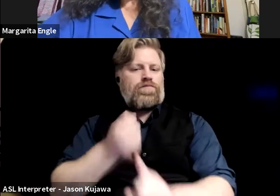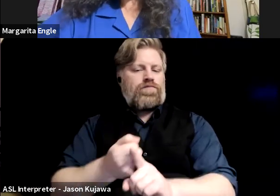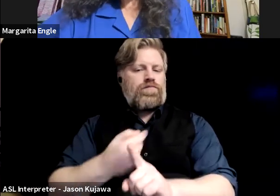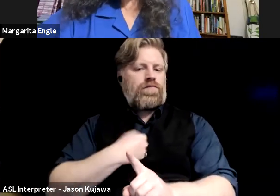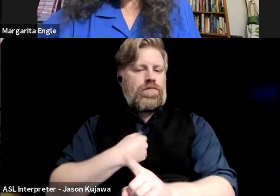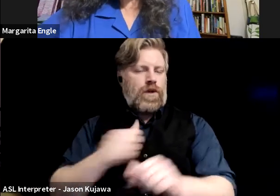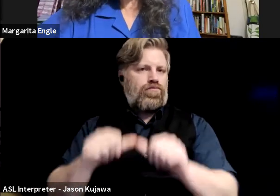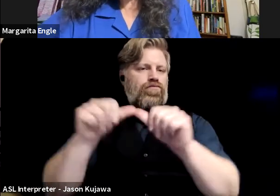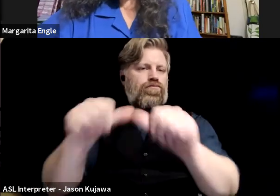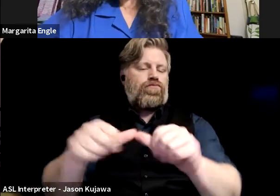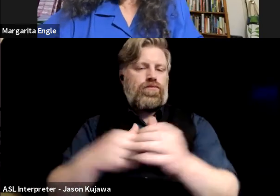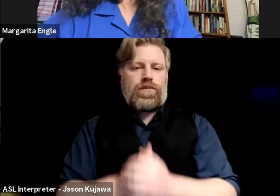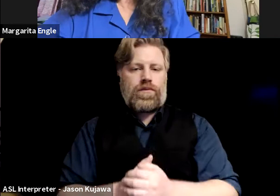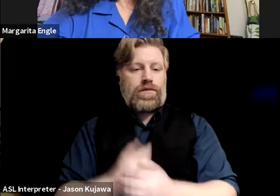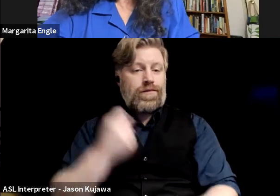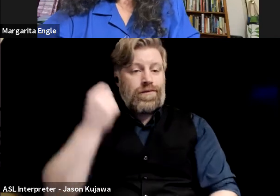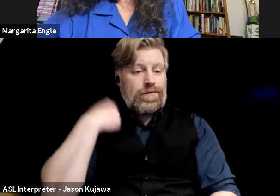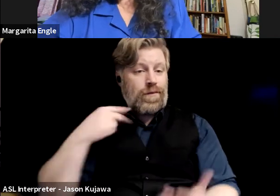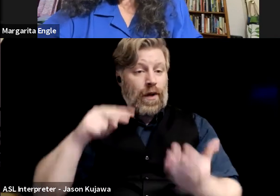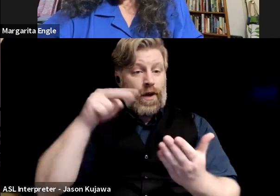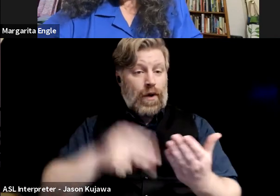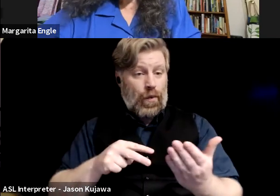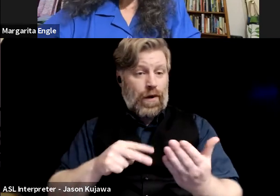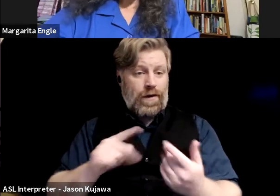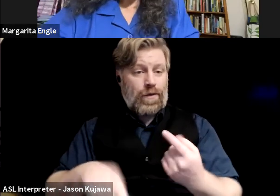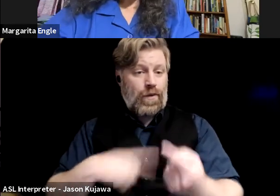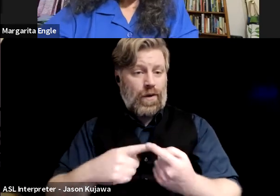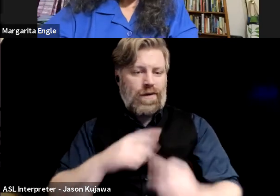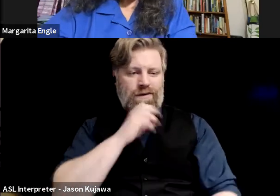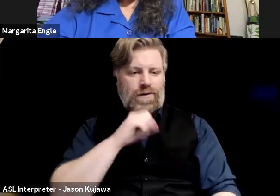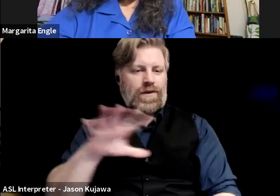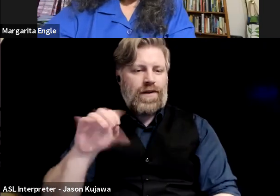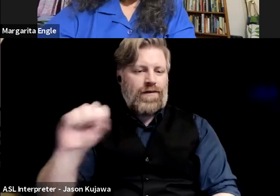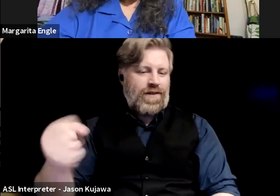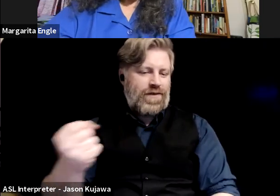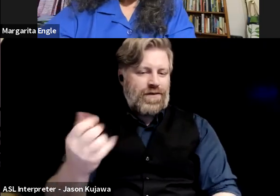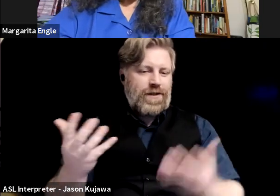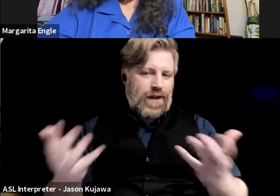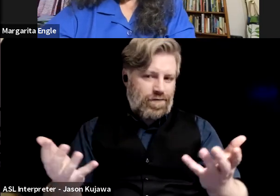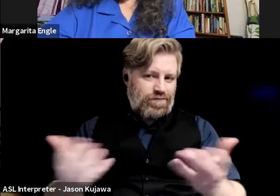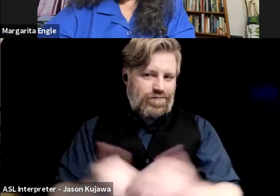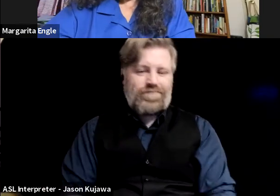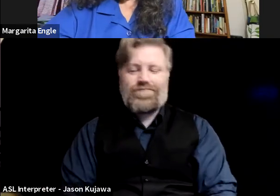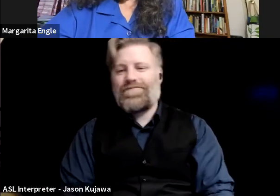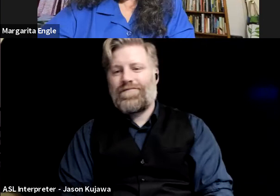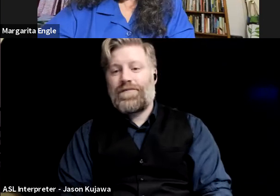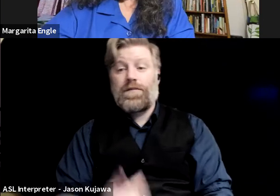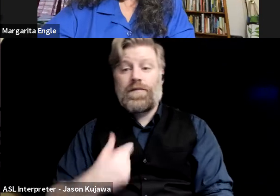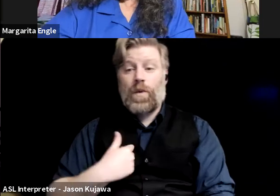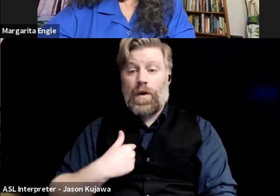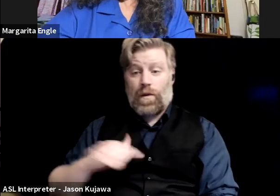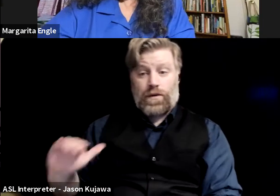didn't encounter them until I was well into my 50s, so, um, when I was a child,